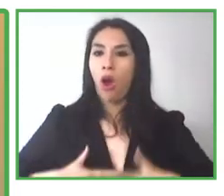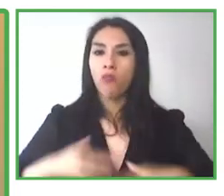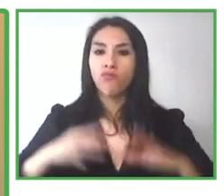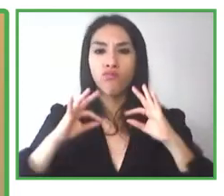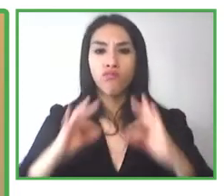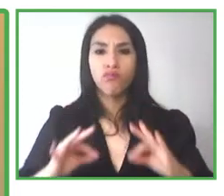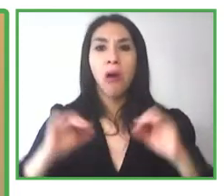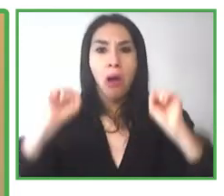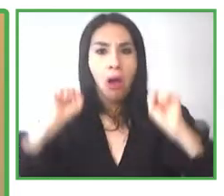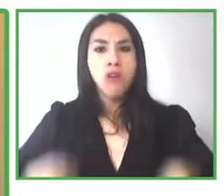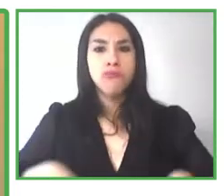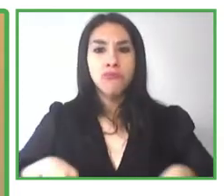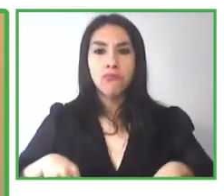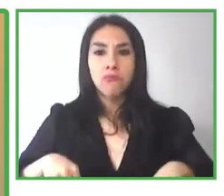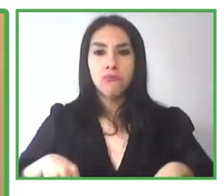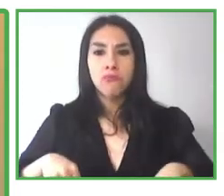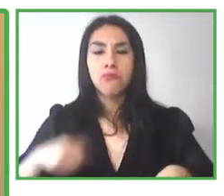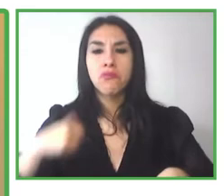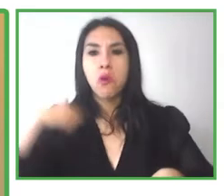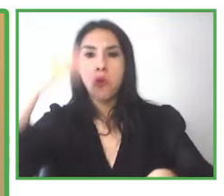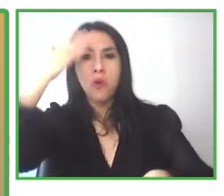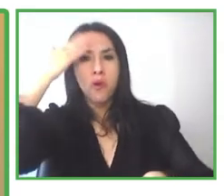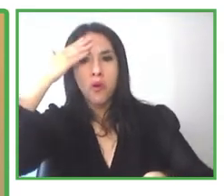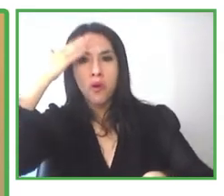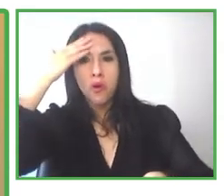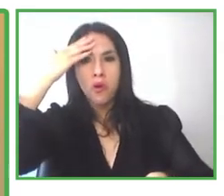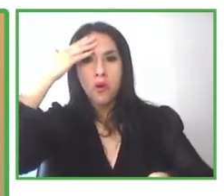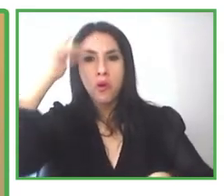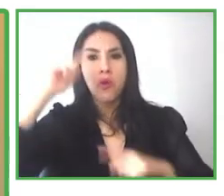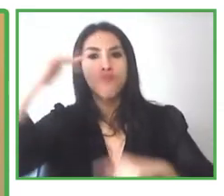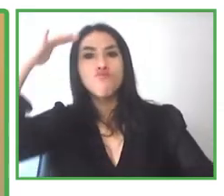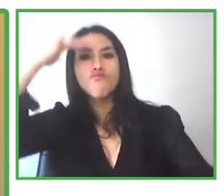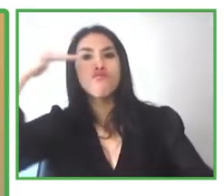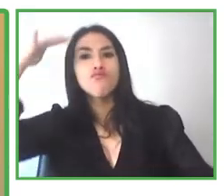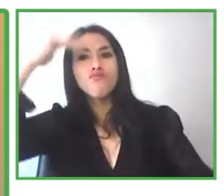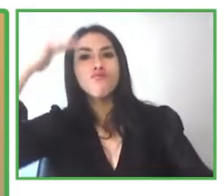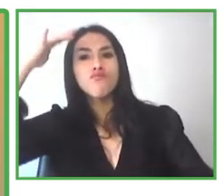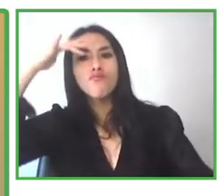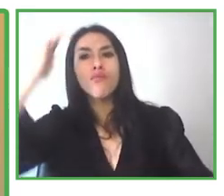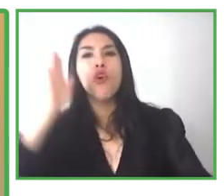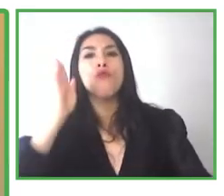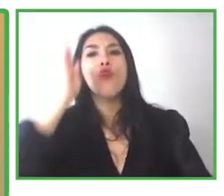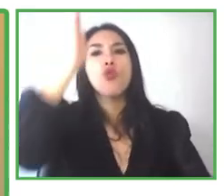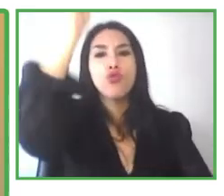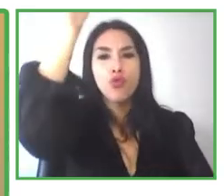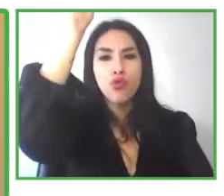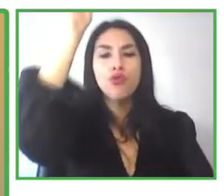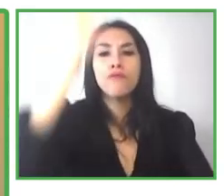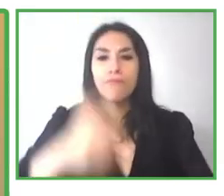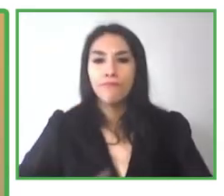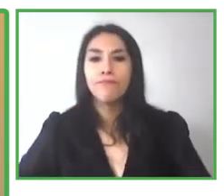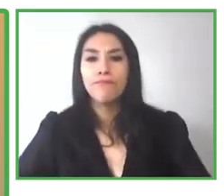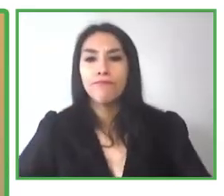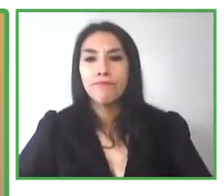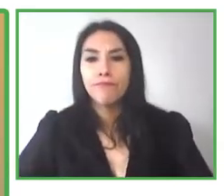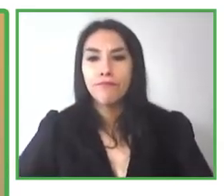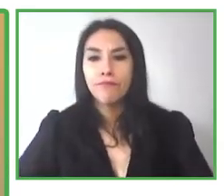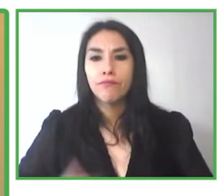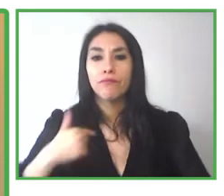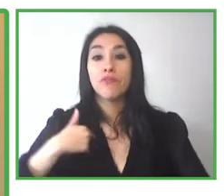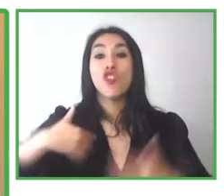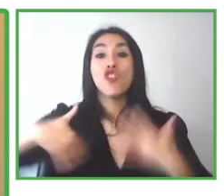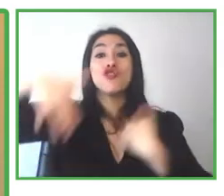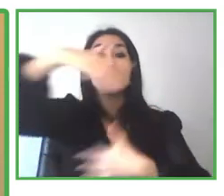that one day we will all have assistive agents, which will help us interact with the environment